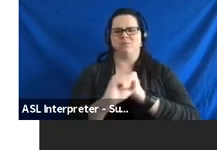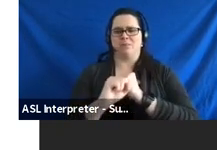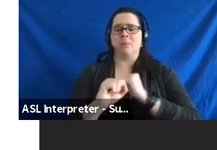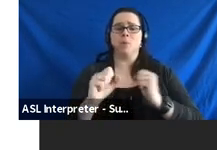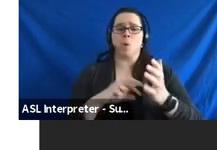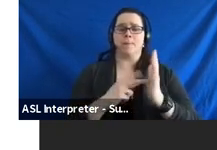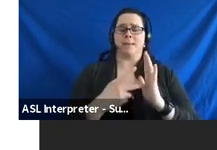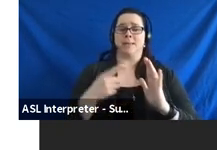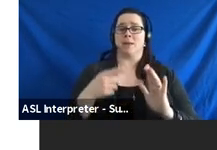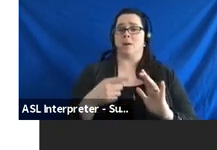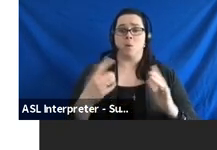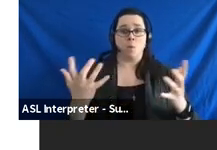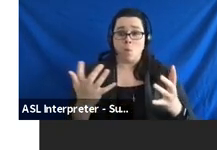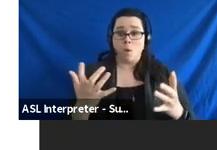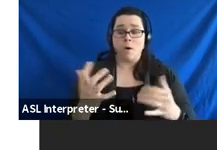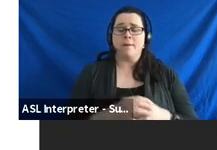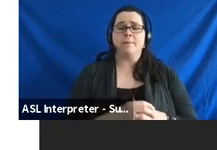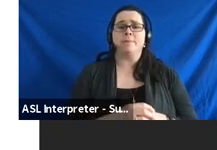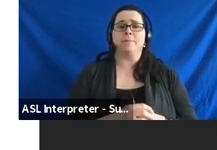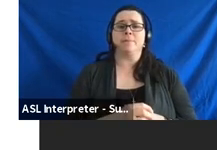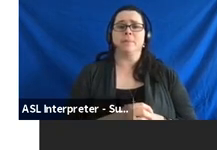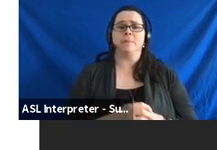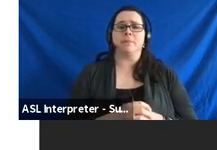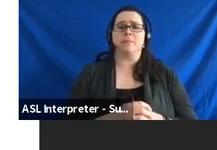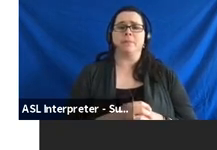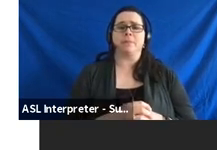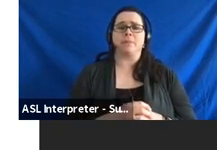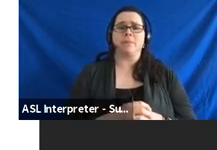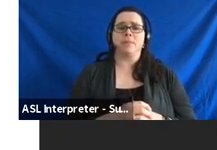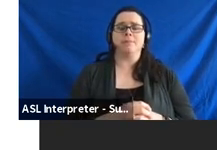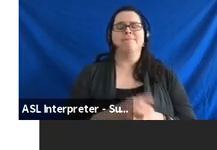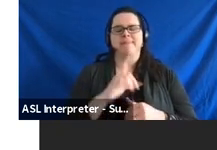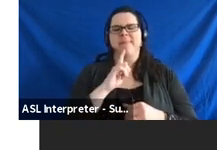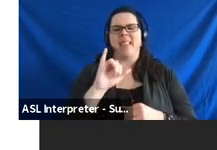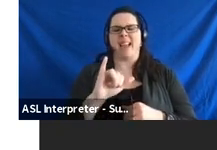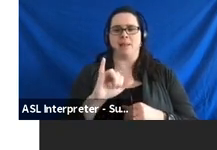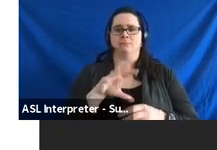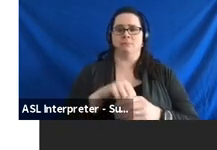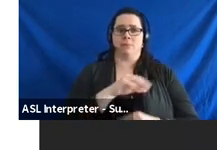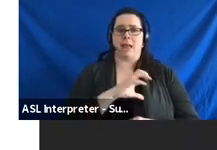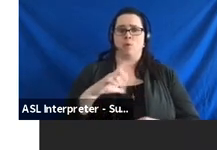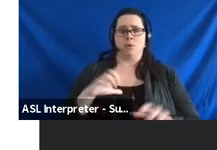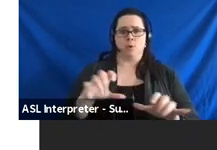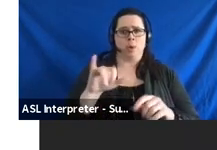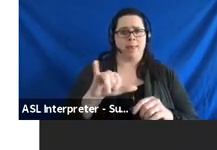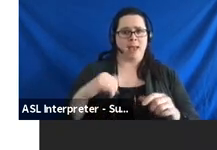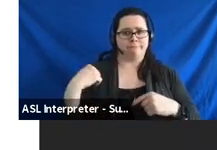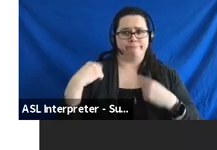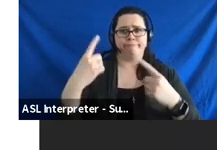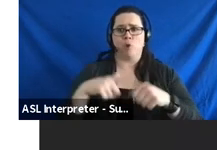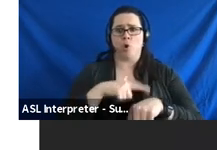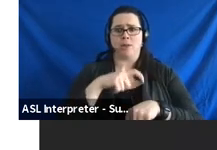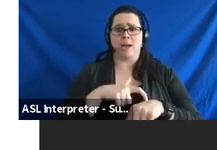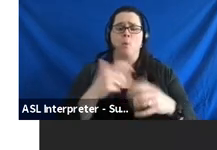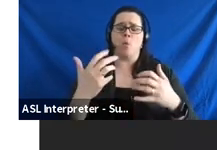basically, this is actually an activity the council has been doing for a long time, is that we